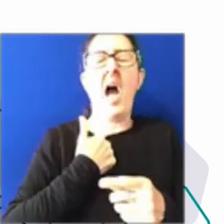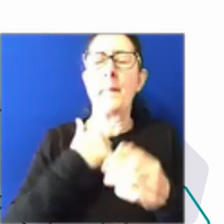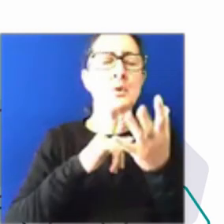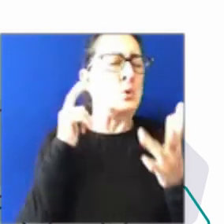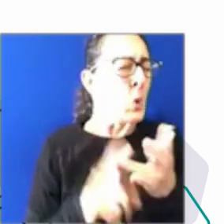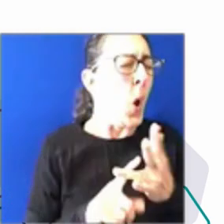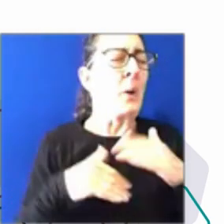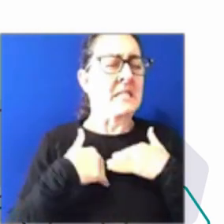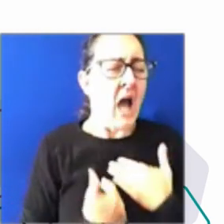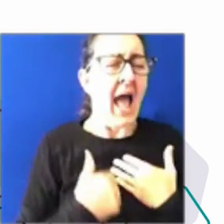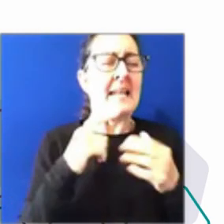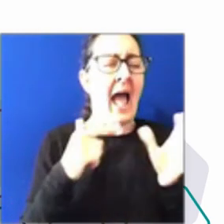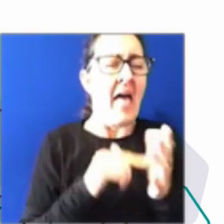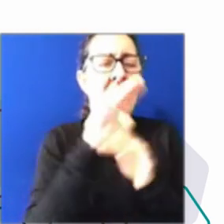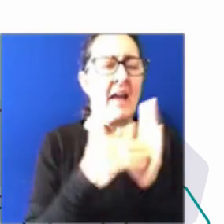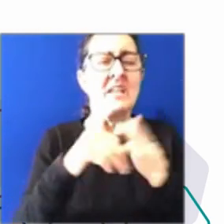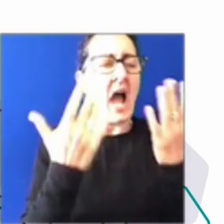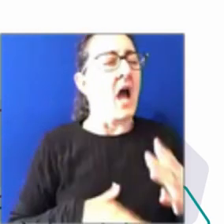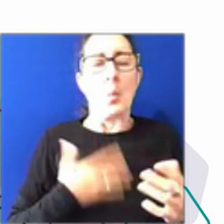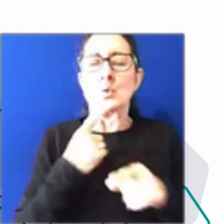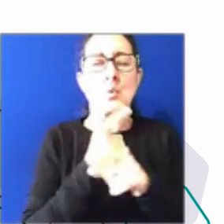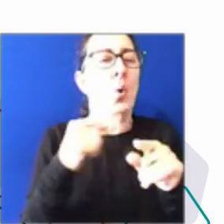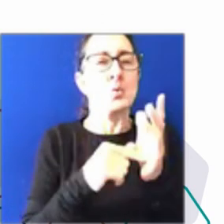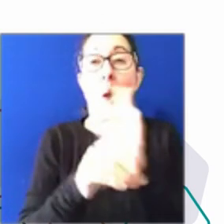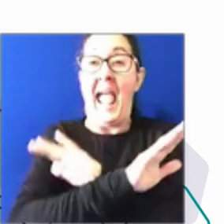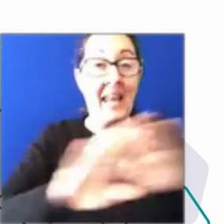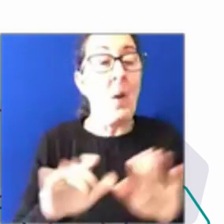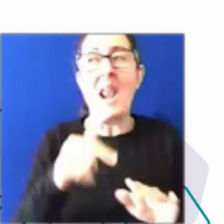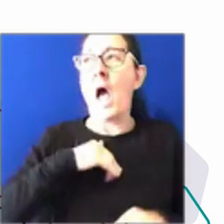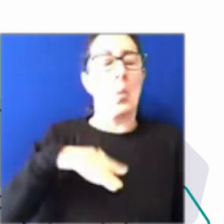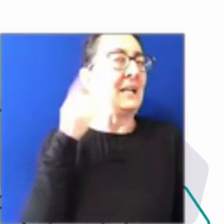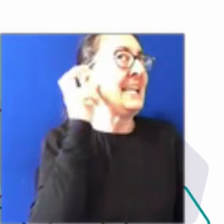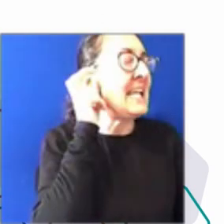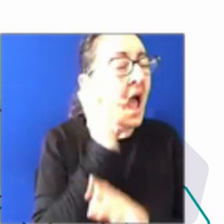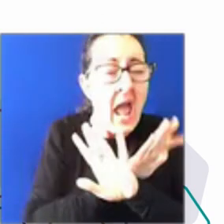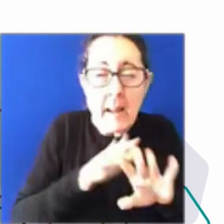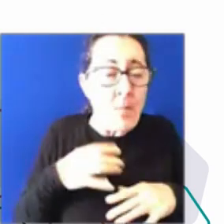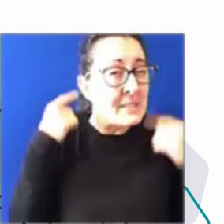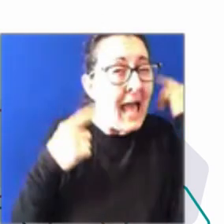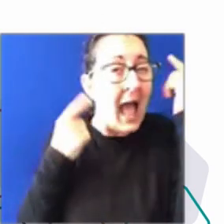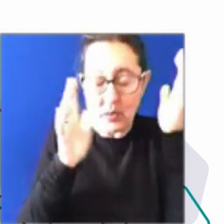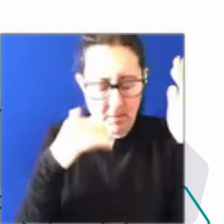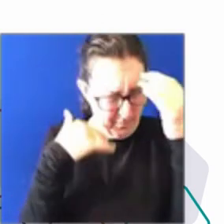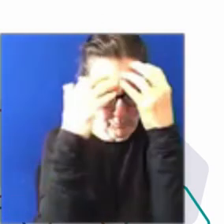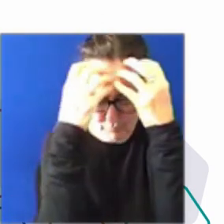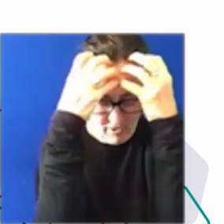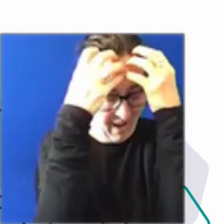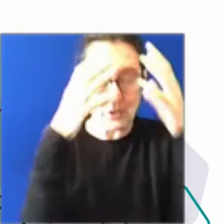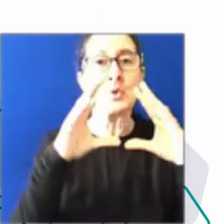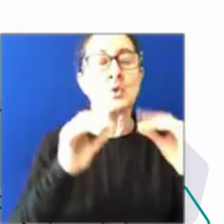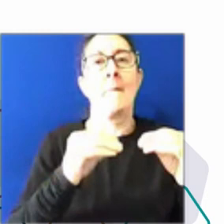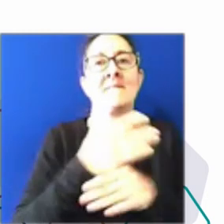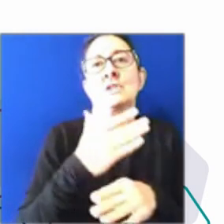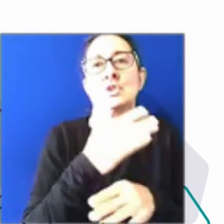to talk to anyone. I don't want to hear any more sound. And my brain has literally stopped functioning. And other than just, you know, keeping the heart and the